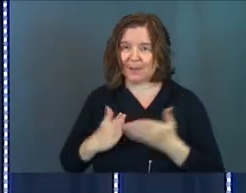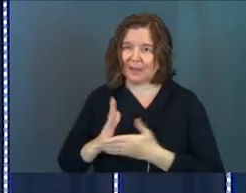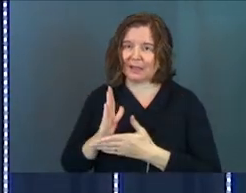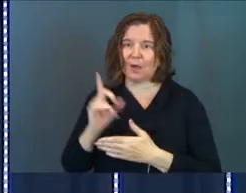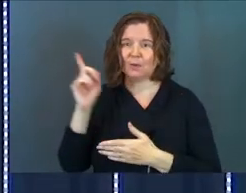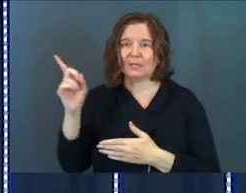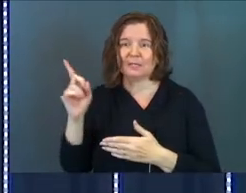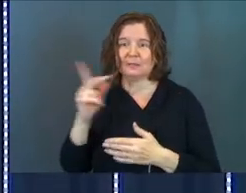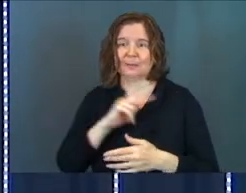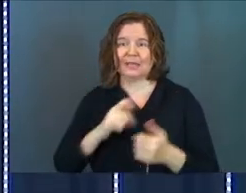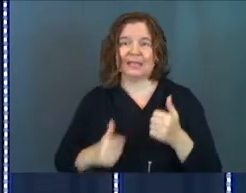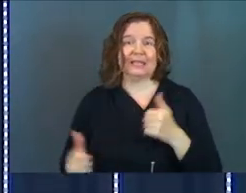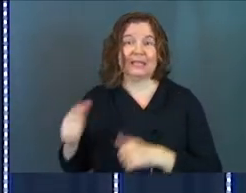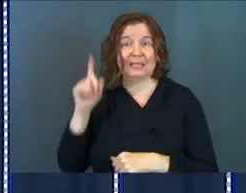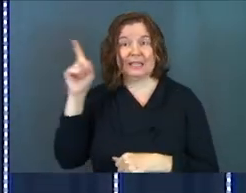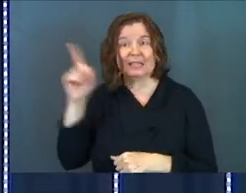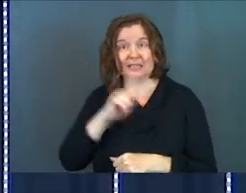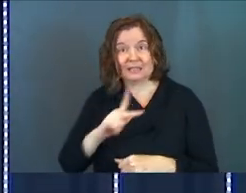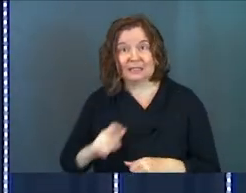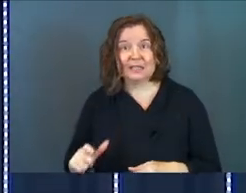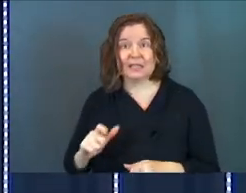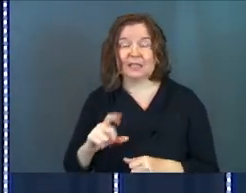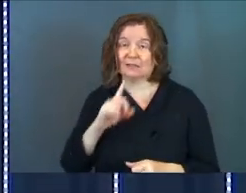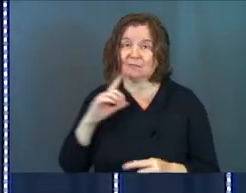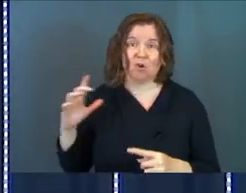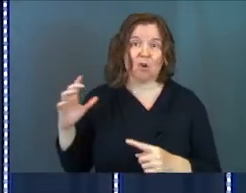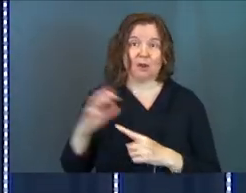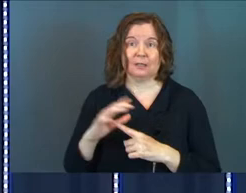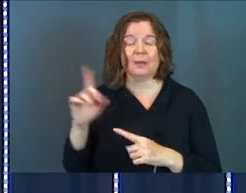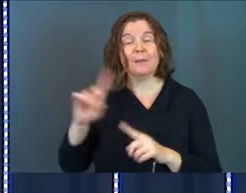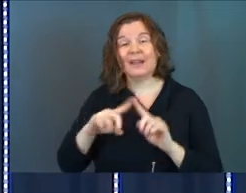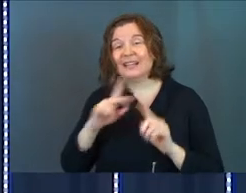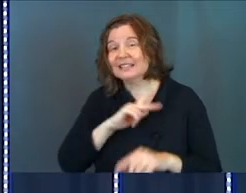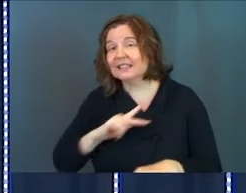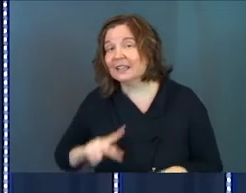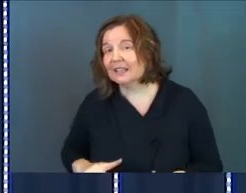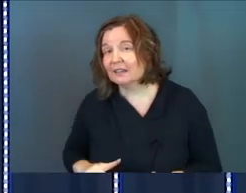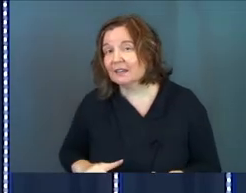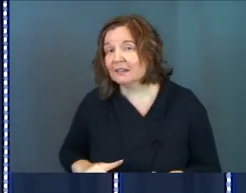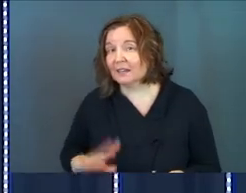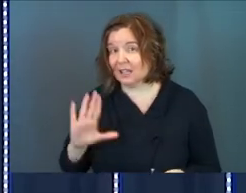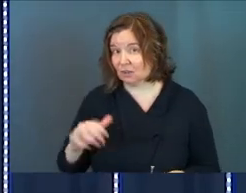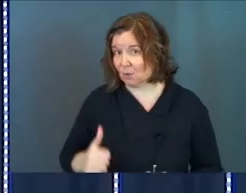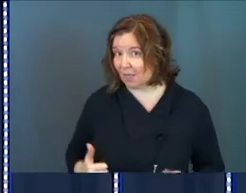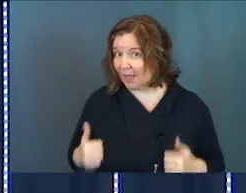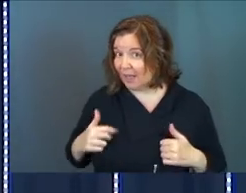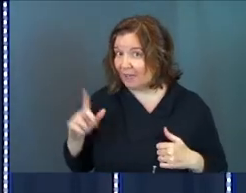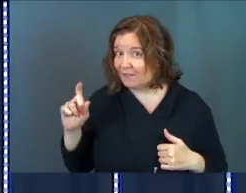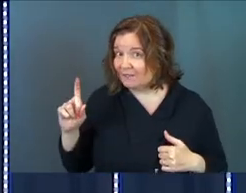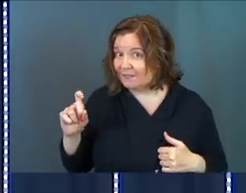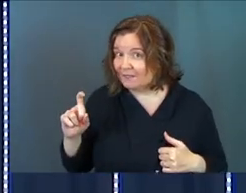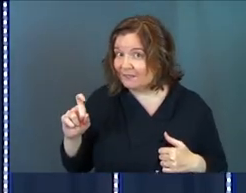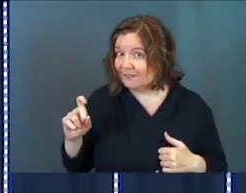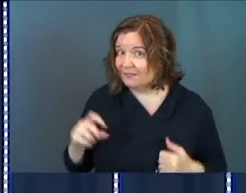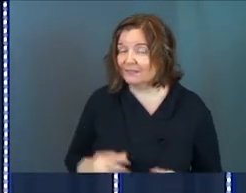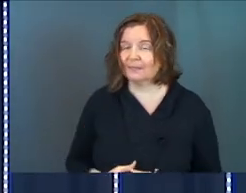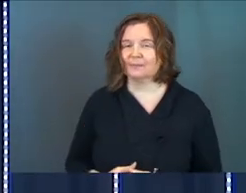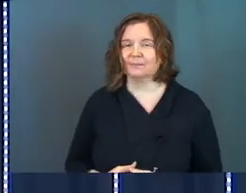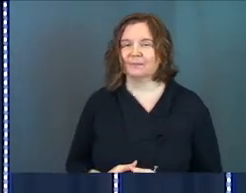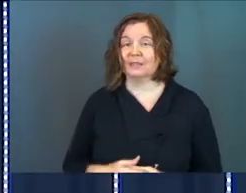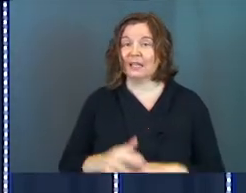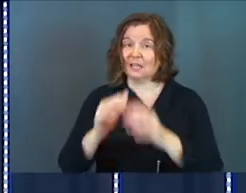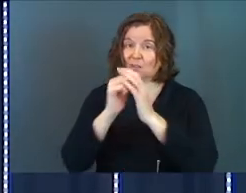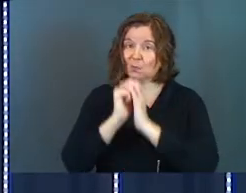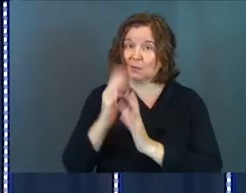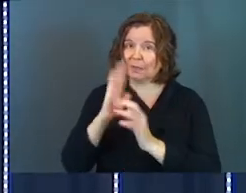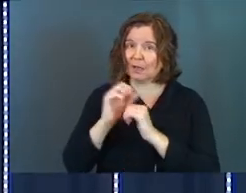allowing him to be king. He is king ultimately, but is he king in your life? So to